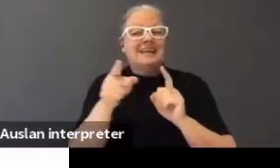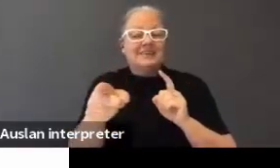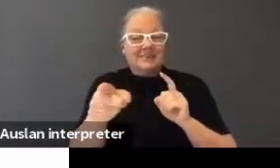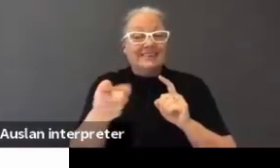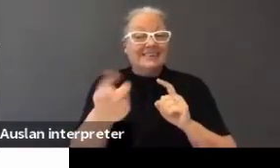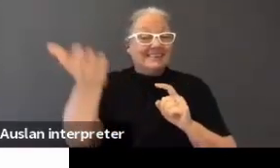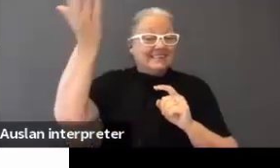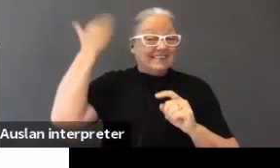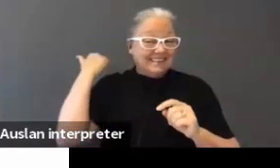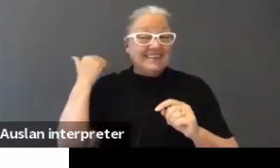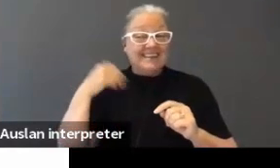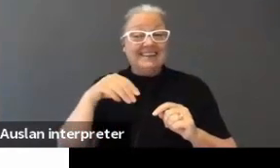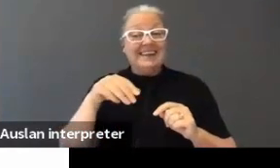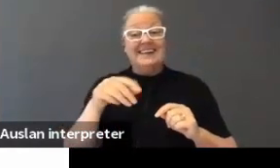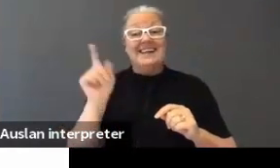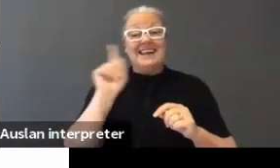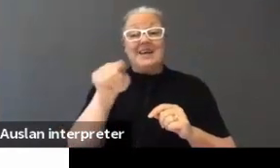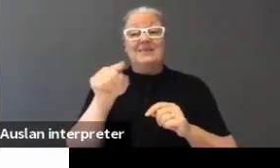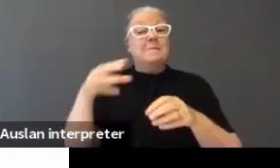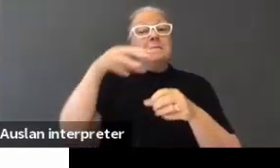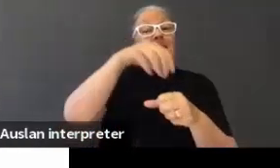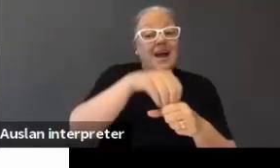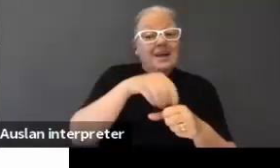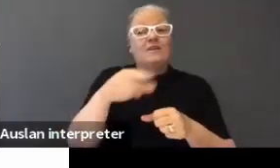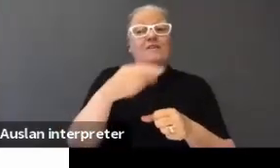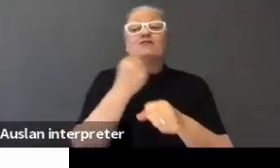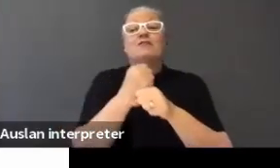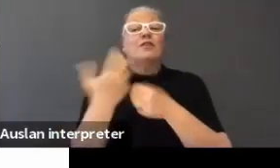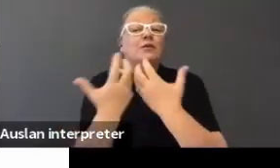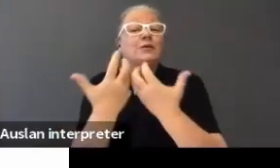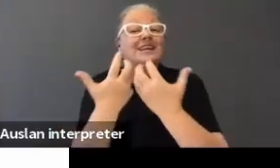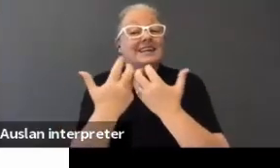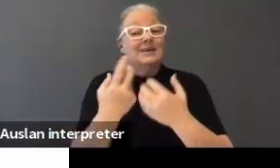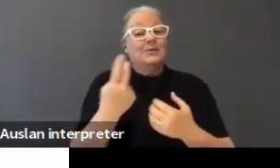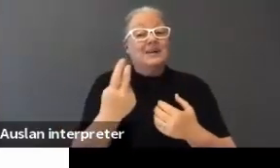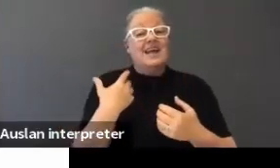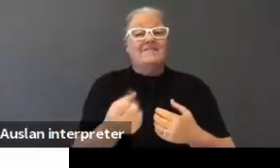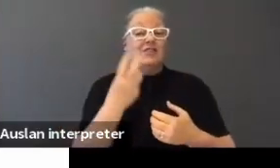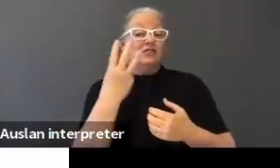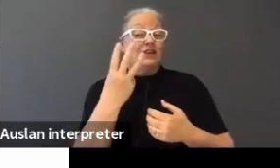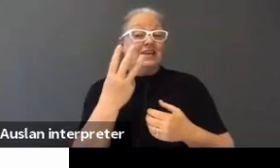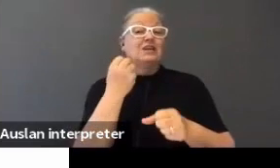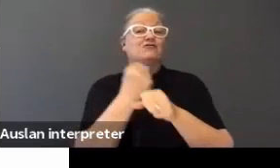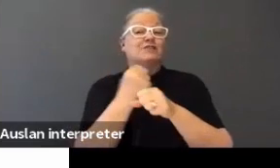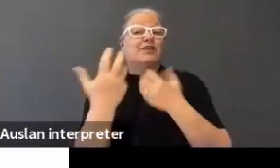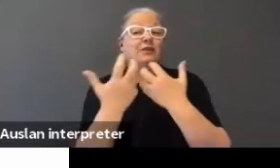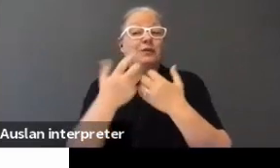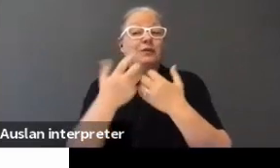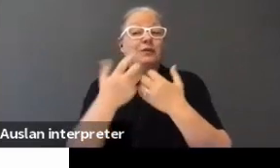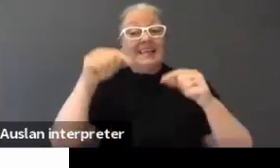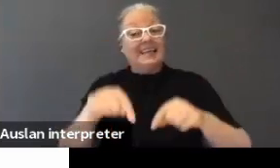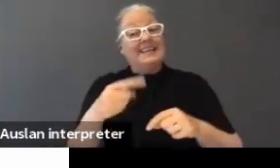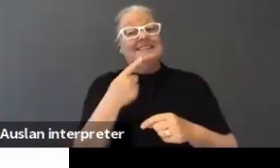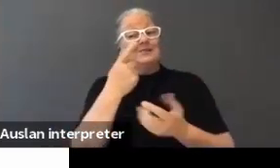teaching degree, which is now a part of Griffith. We've got three Griffith people here. That says a lot.